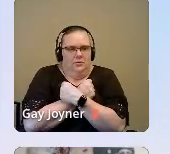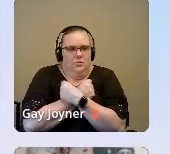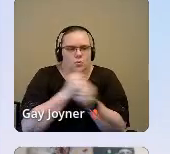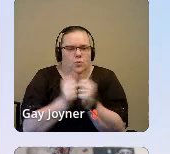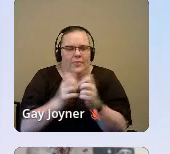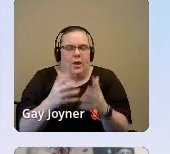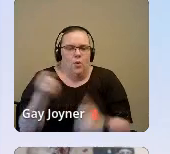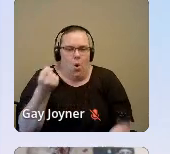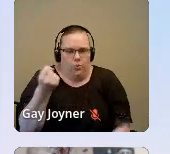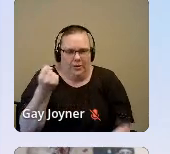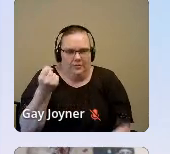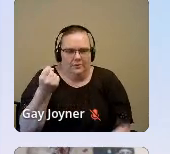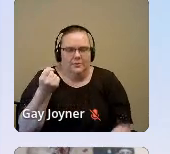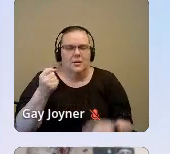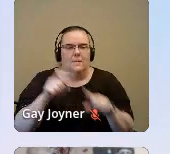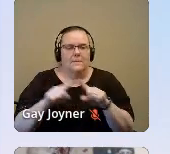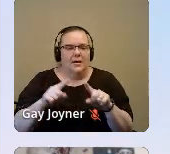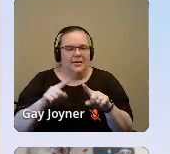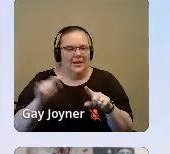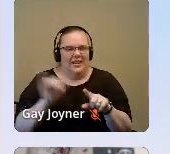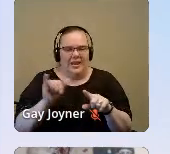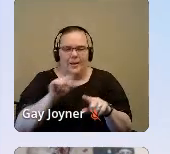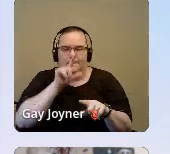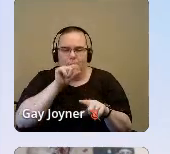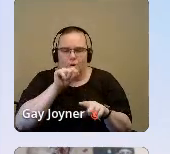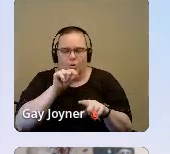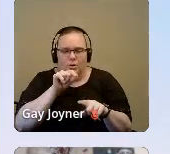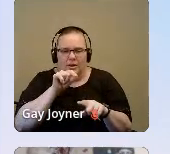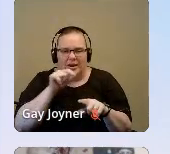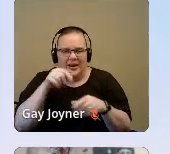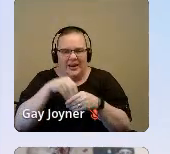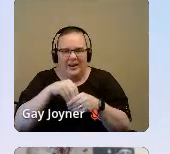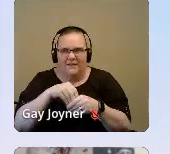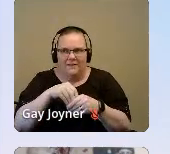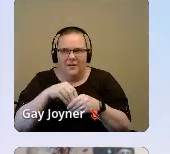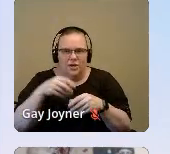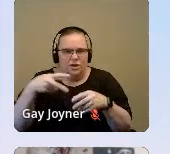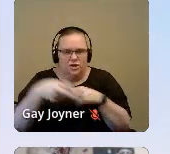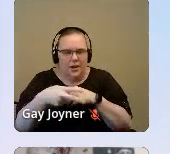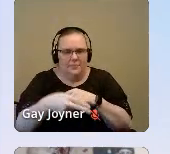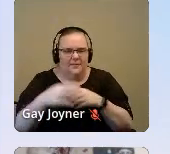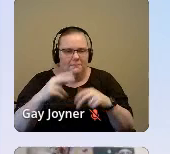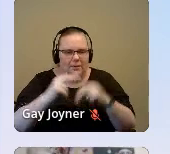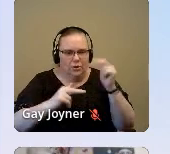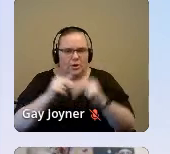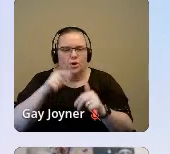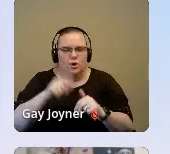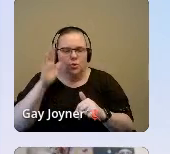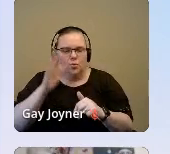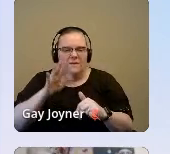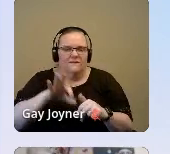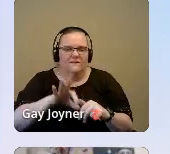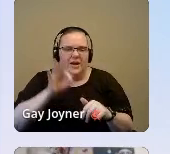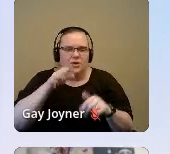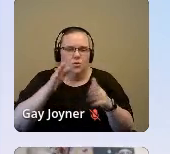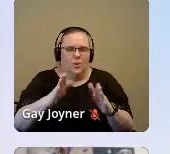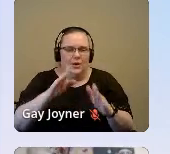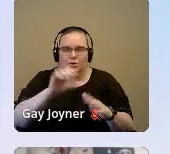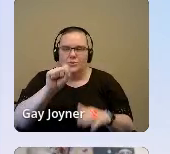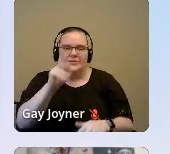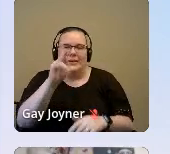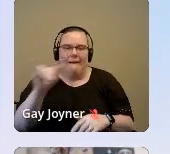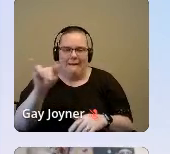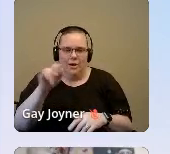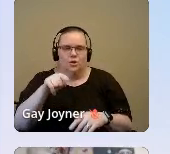Rest. And like a bird trapped in a building will find its way to sky, you will find your way to sky. Thank you so much for listening.